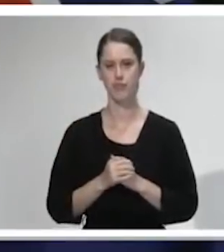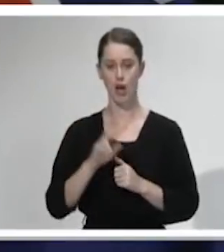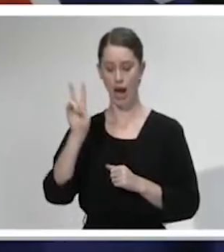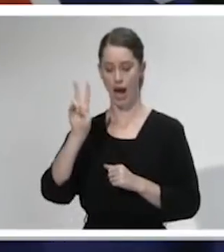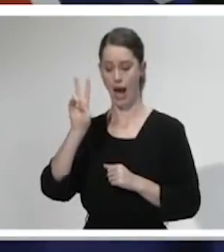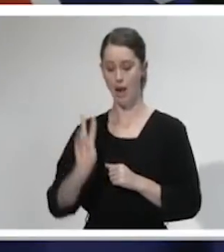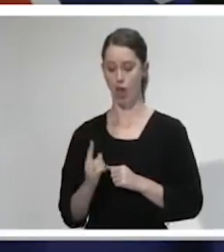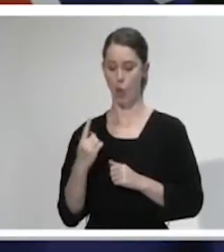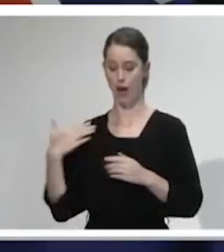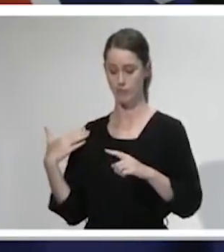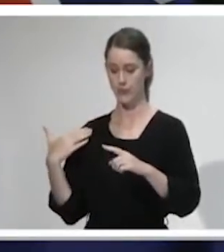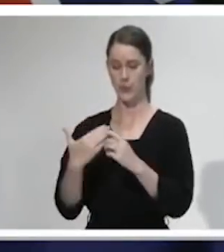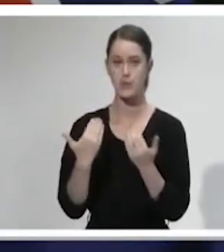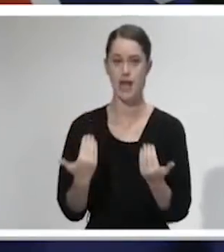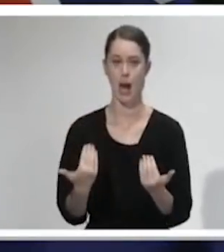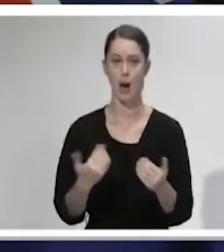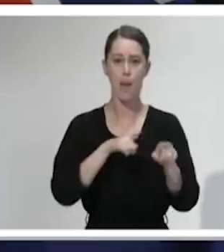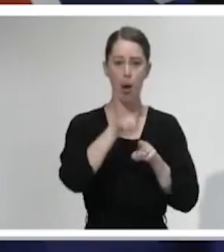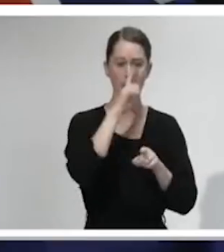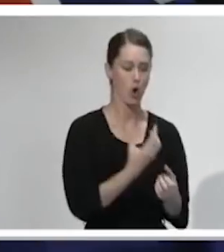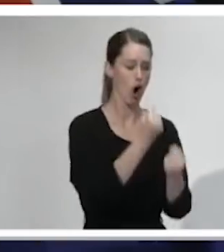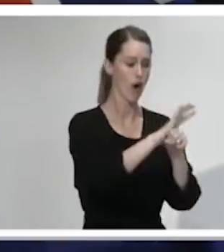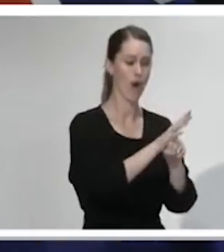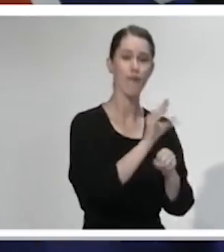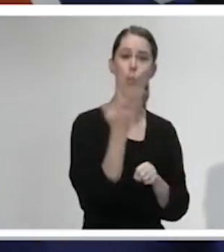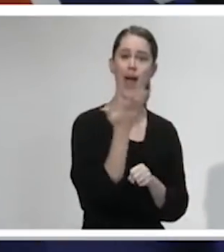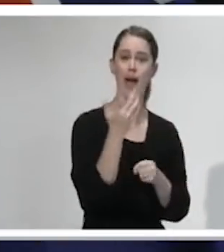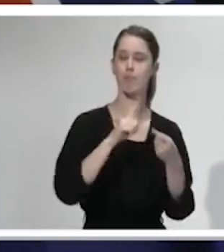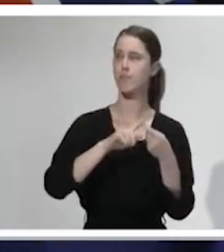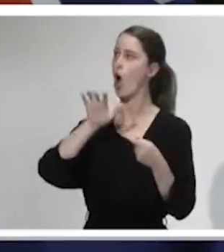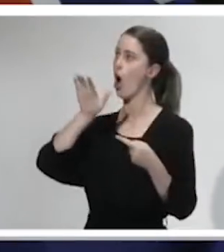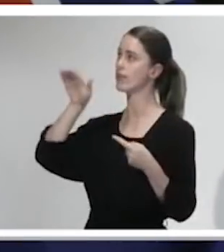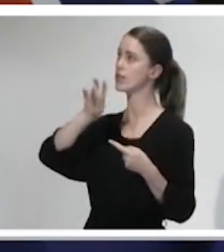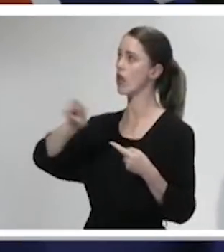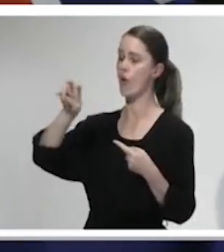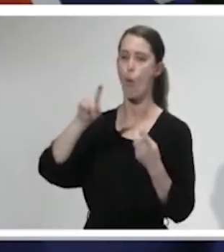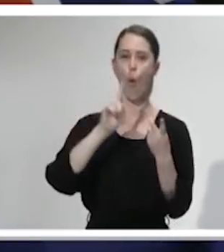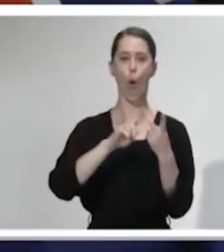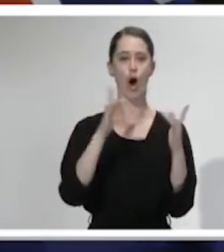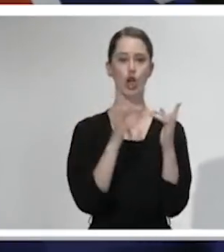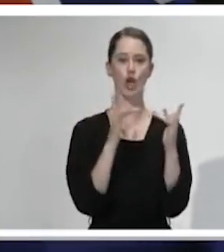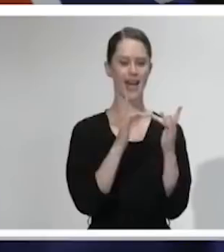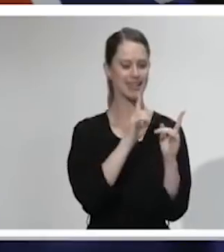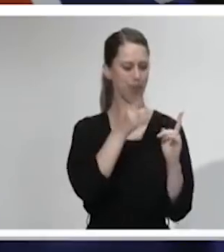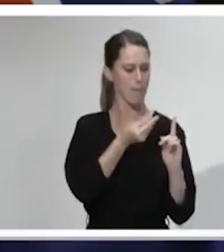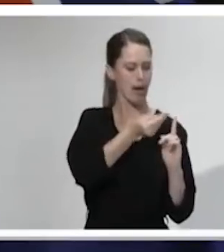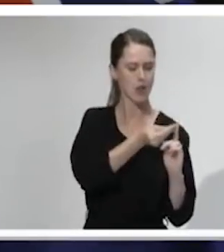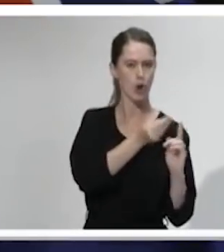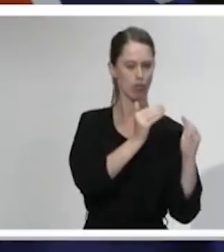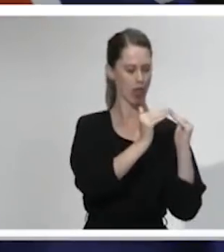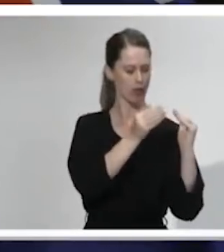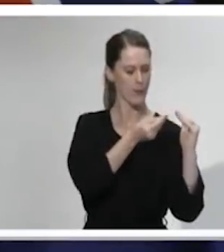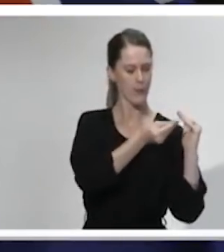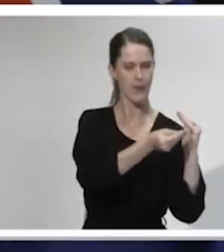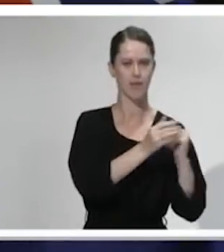is primarily as a result of overseas travel or contact with someone with the virus. And often in existing